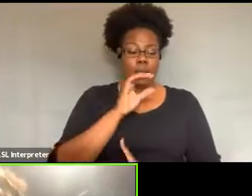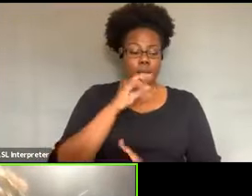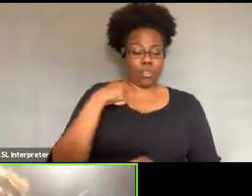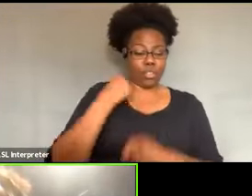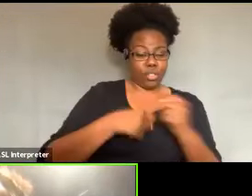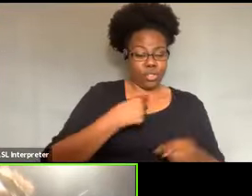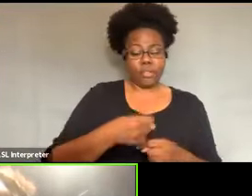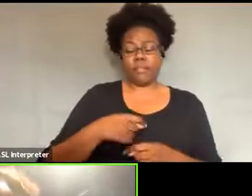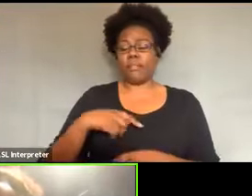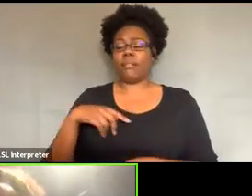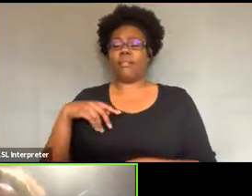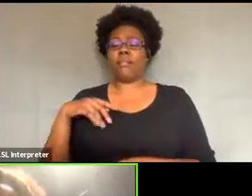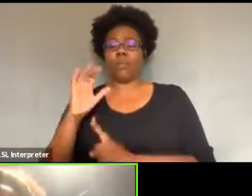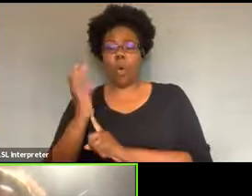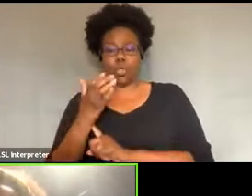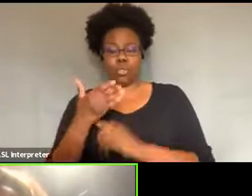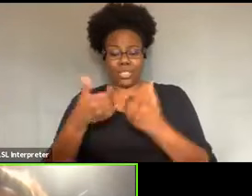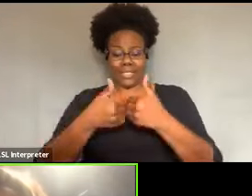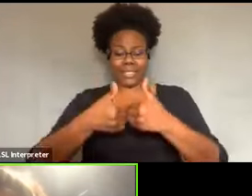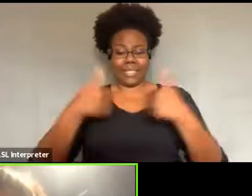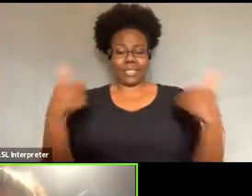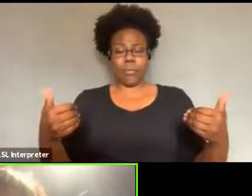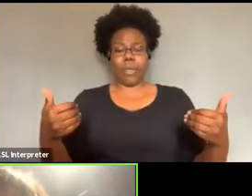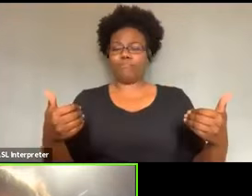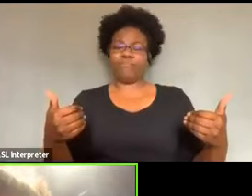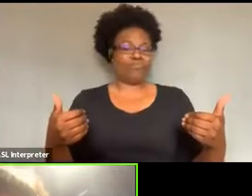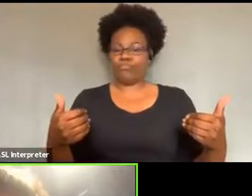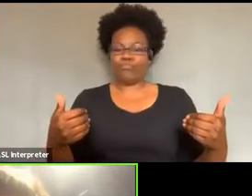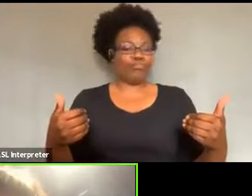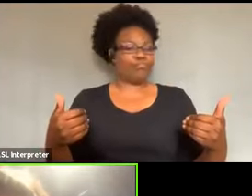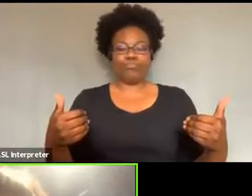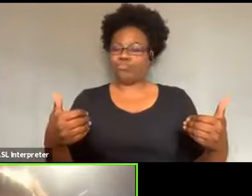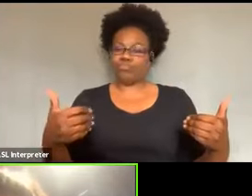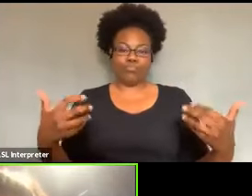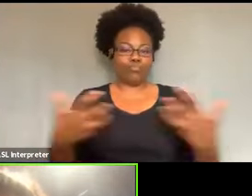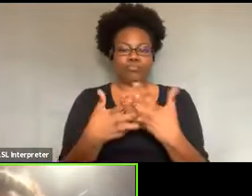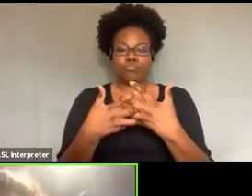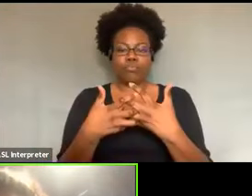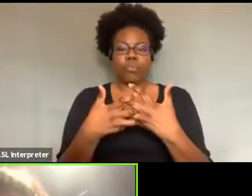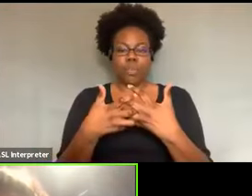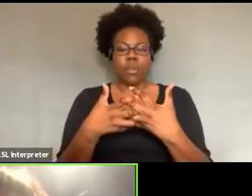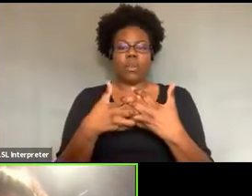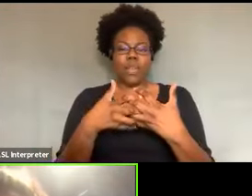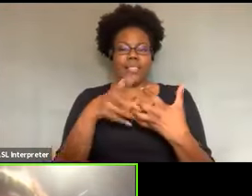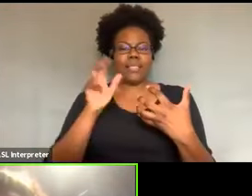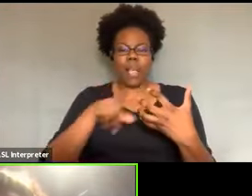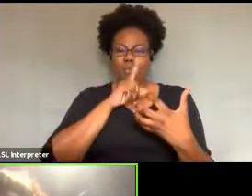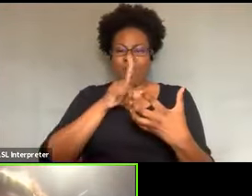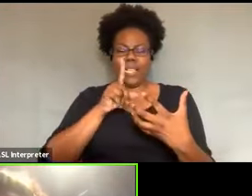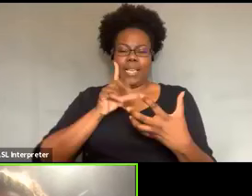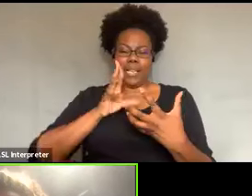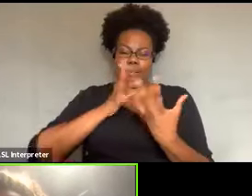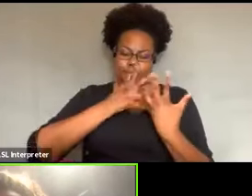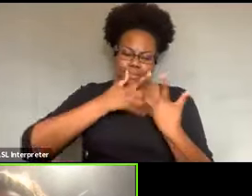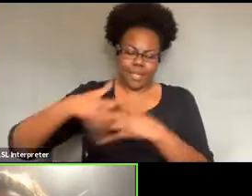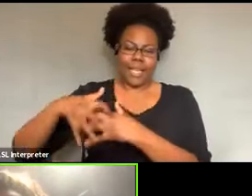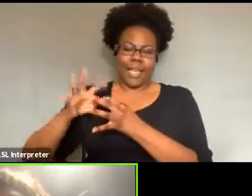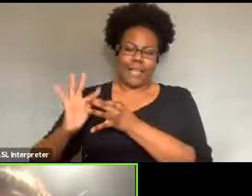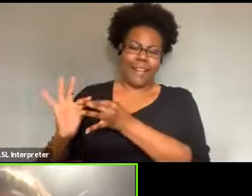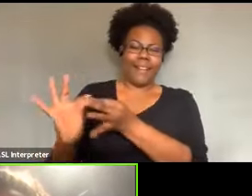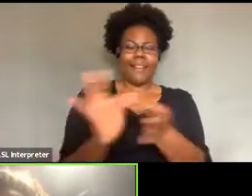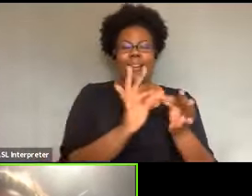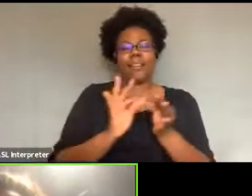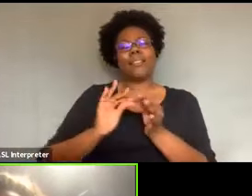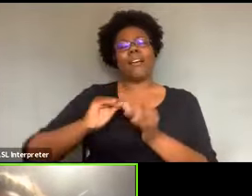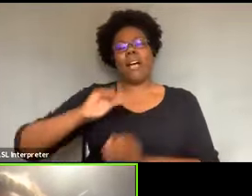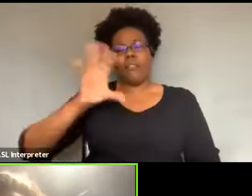we, um, it's, it's, it's thread that really connects us as African people, um, uh, on